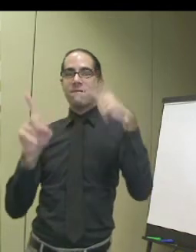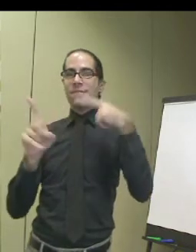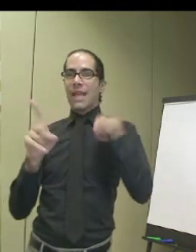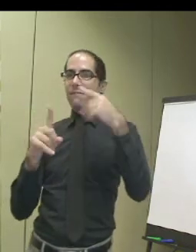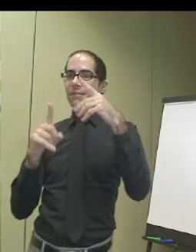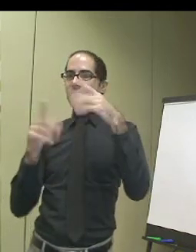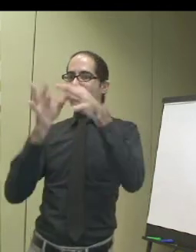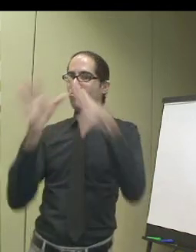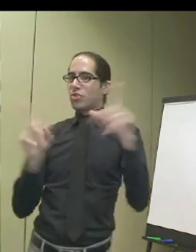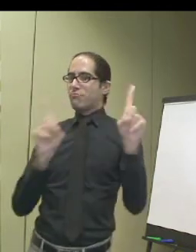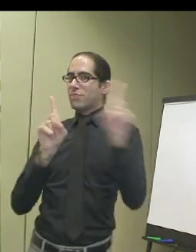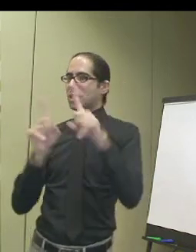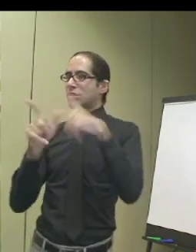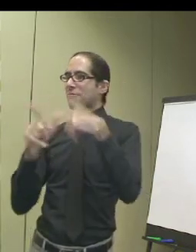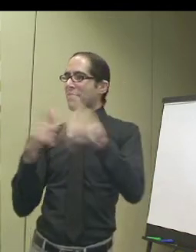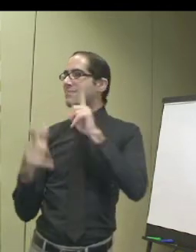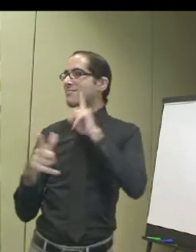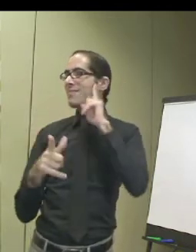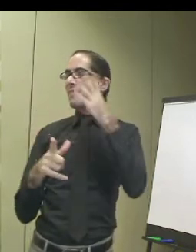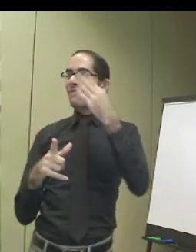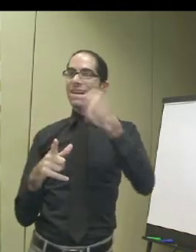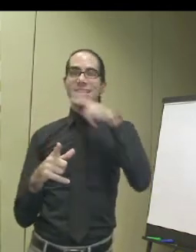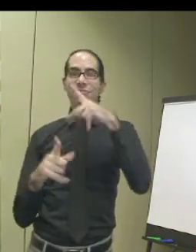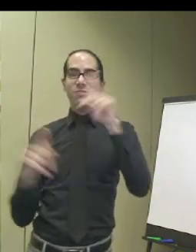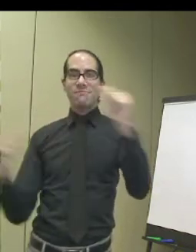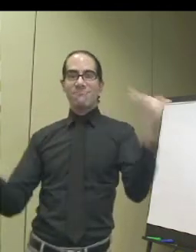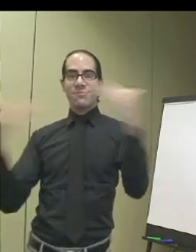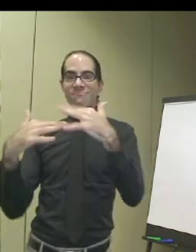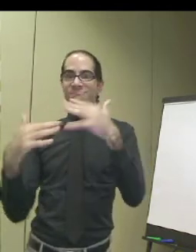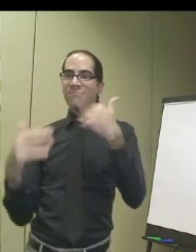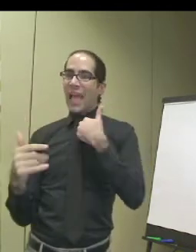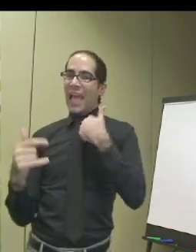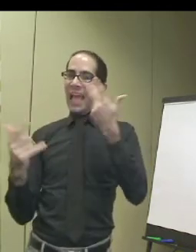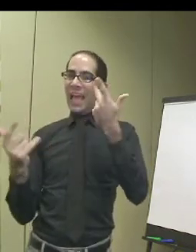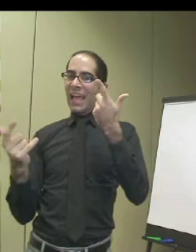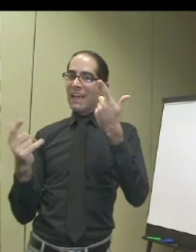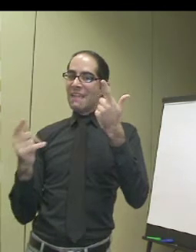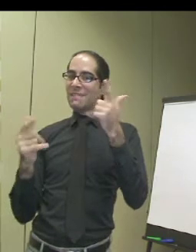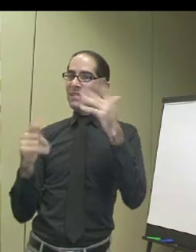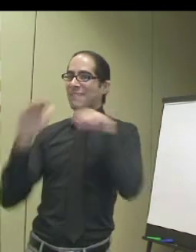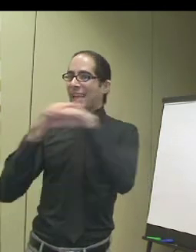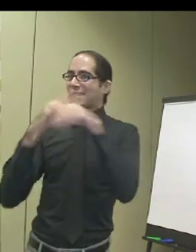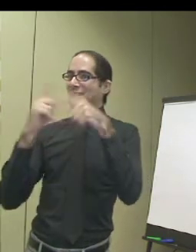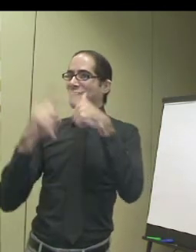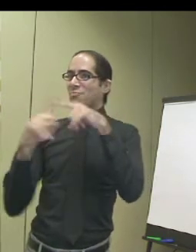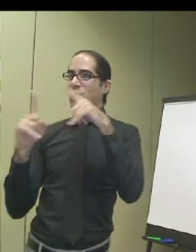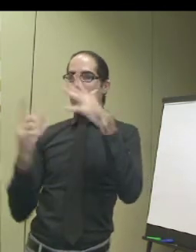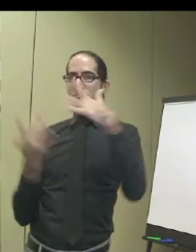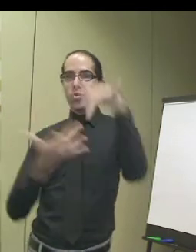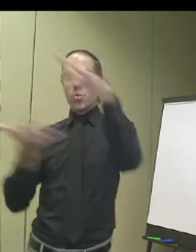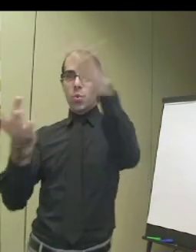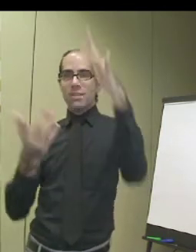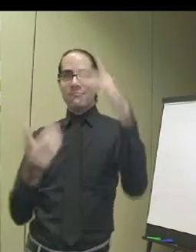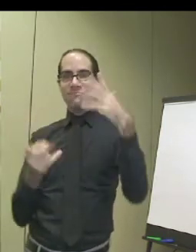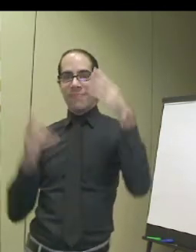Occasionally we do have interpreters that come through for tours. that deaf people can view them together.